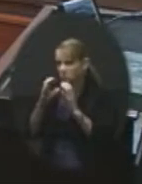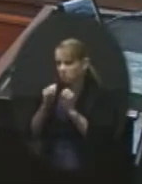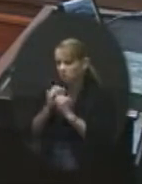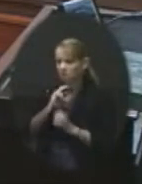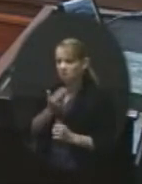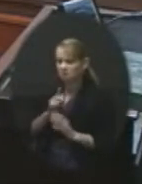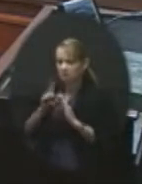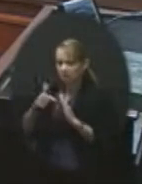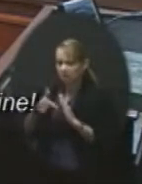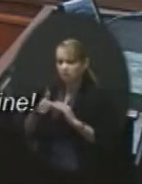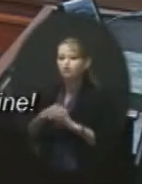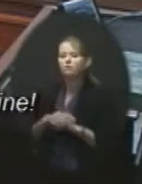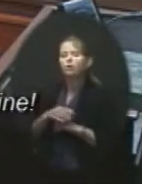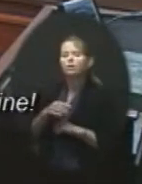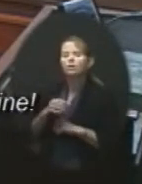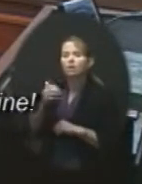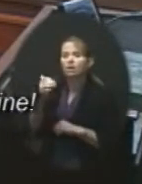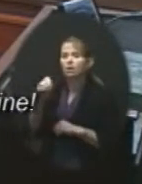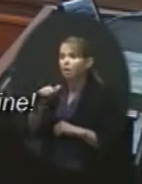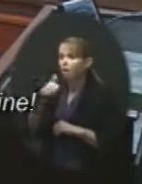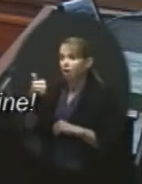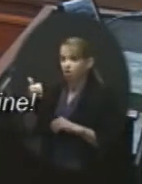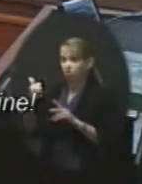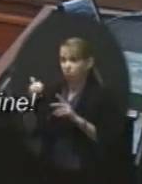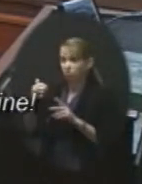who wishes to address the board at this time?